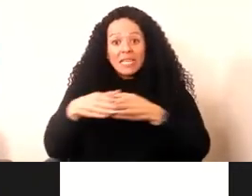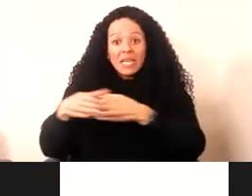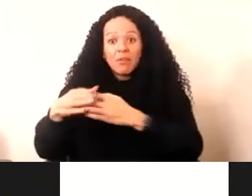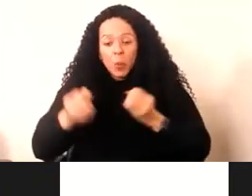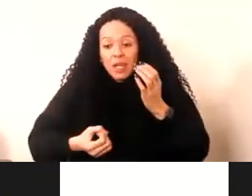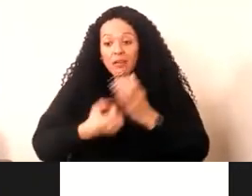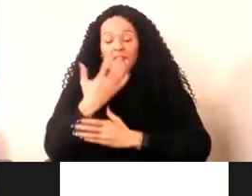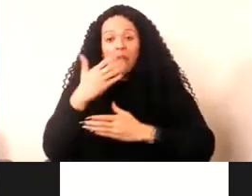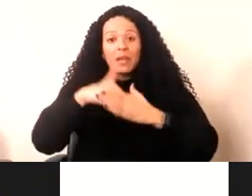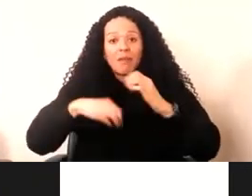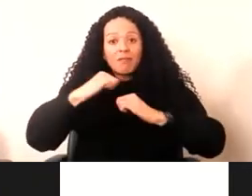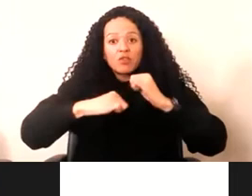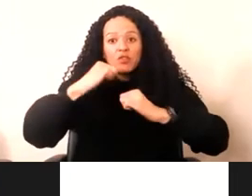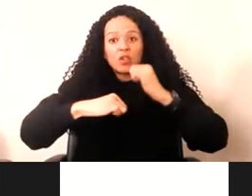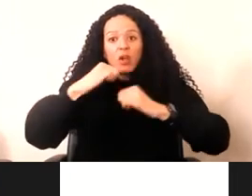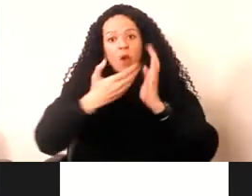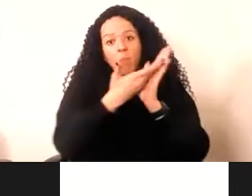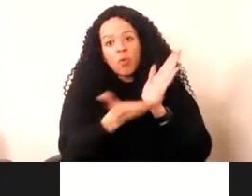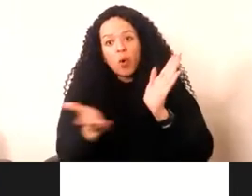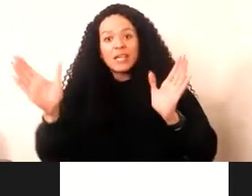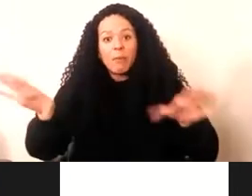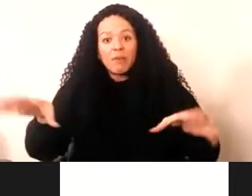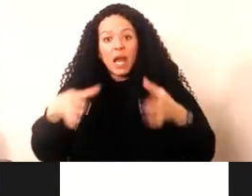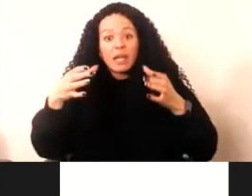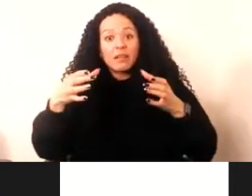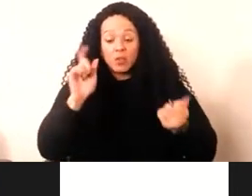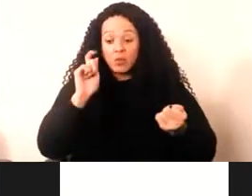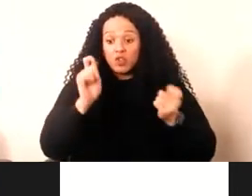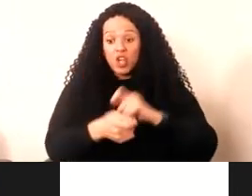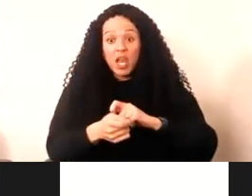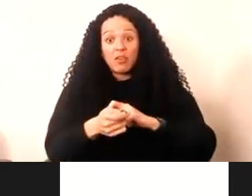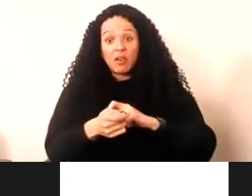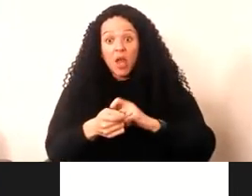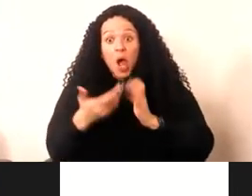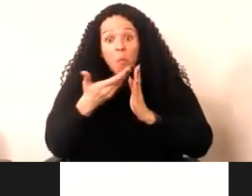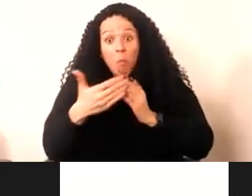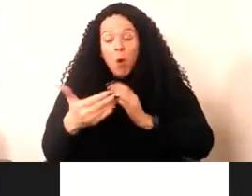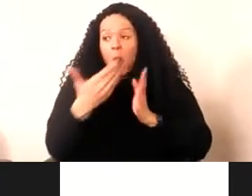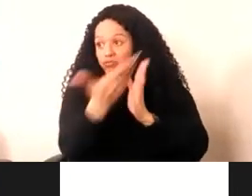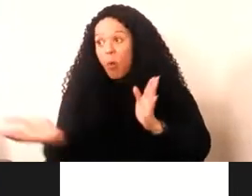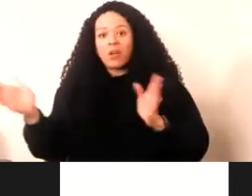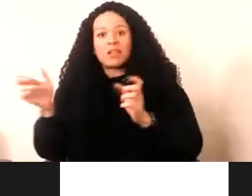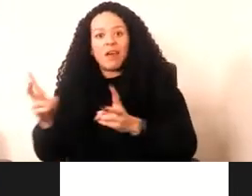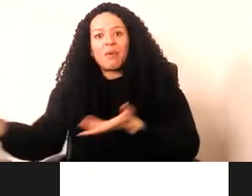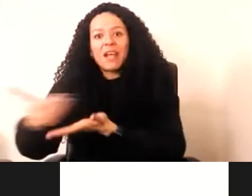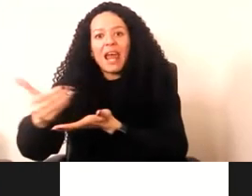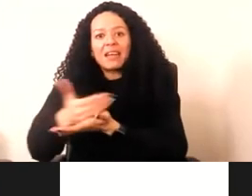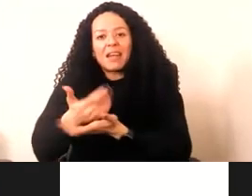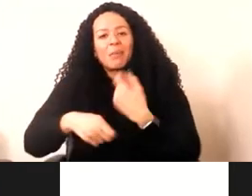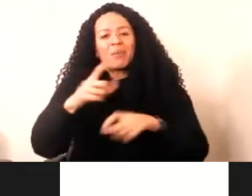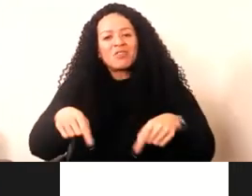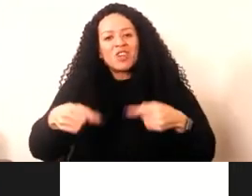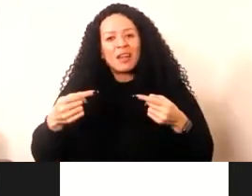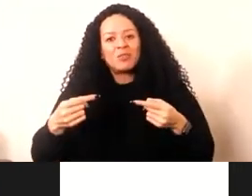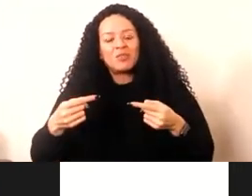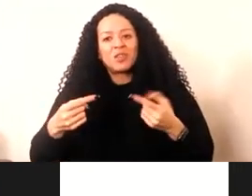broad type of collecting and to shift that to a new, also broad type of collecting is quite a challenge. So,